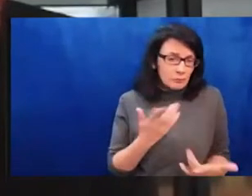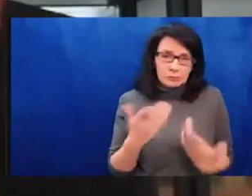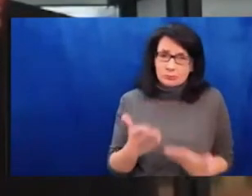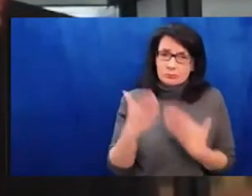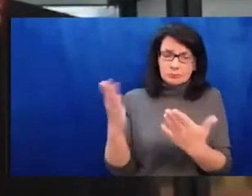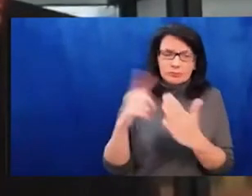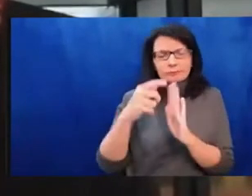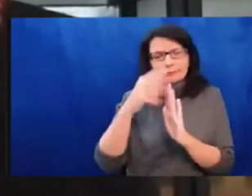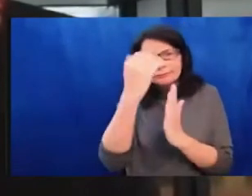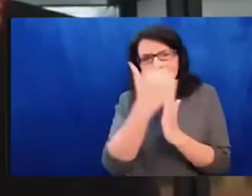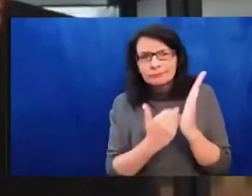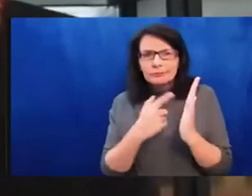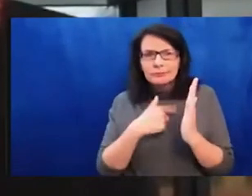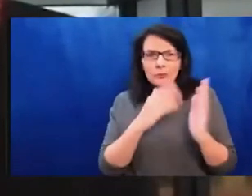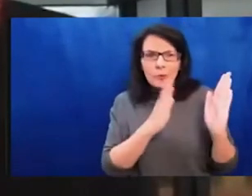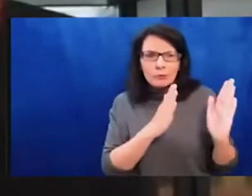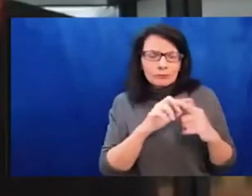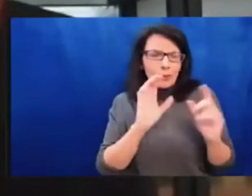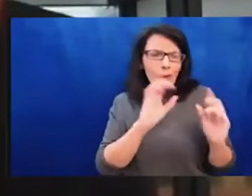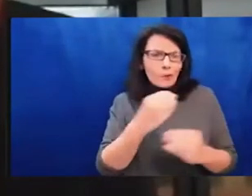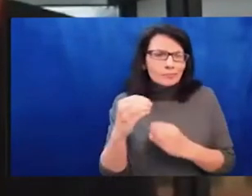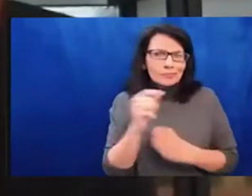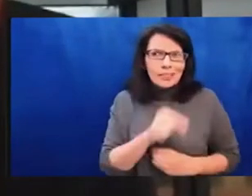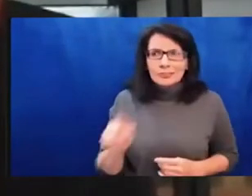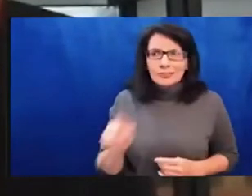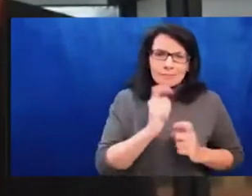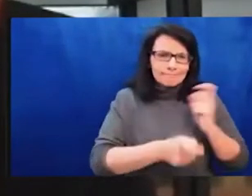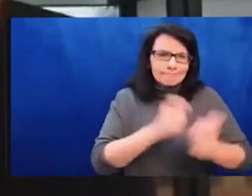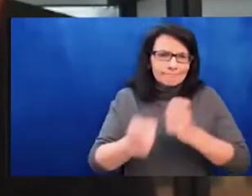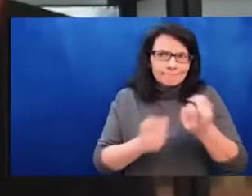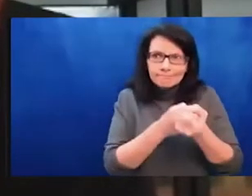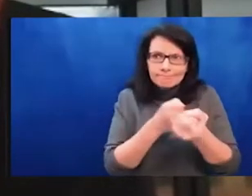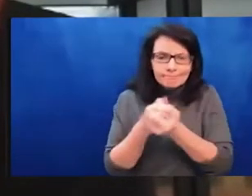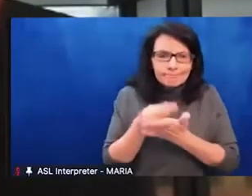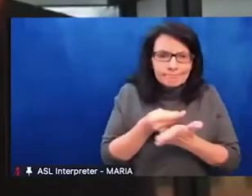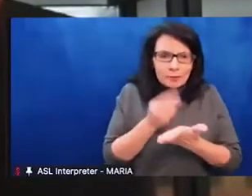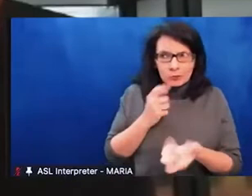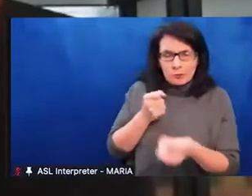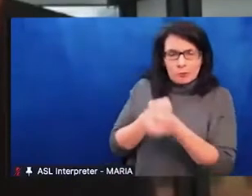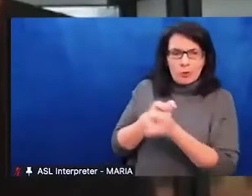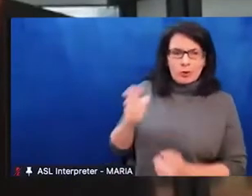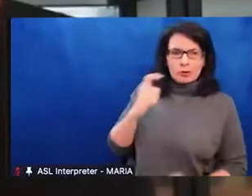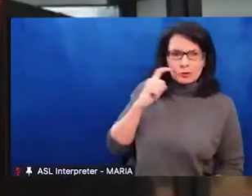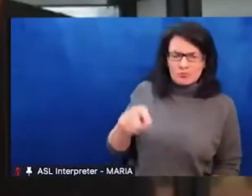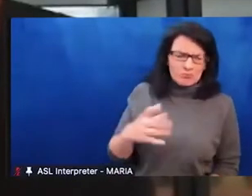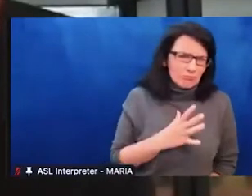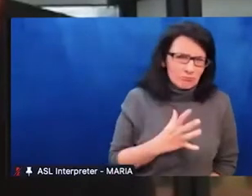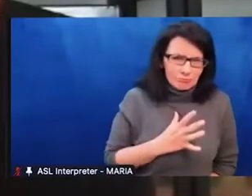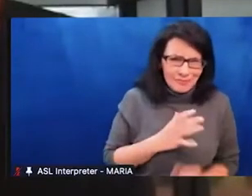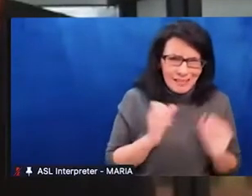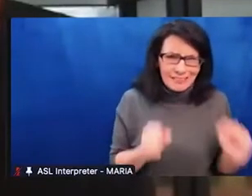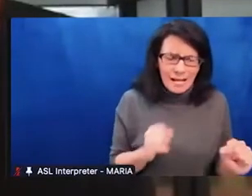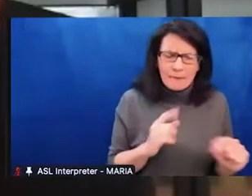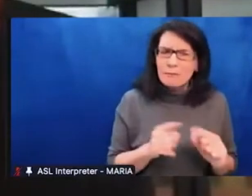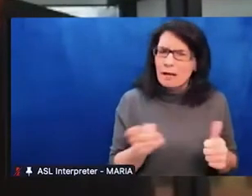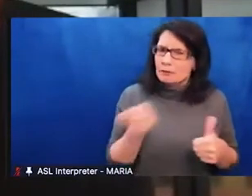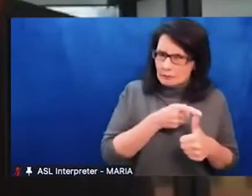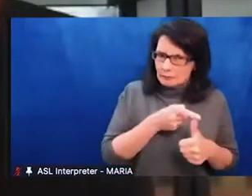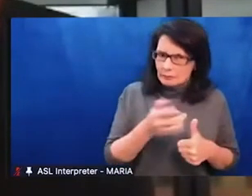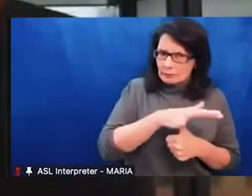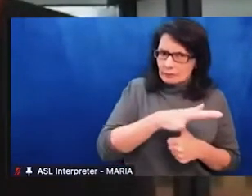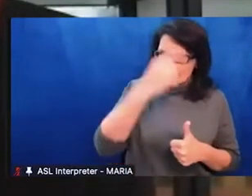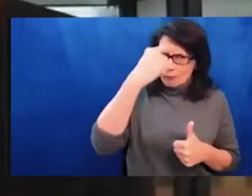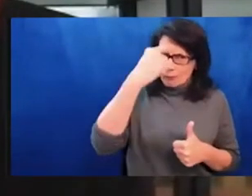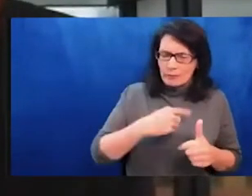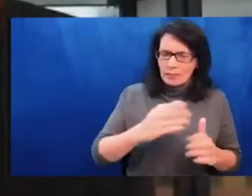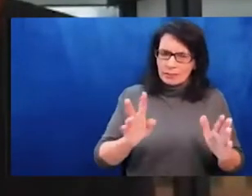step, um, is to attend to, again, the language that we use. Um, I would be happy to